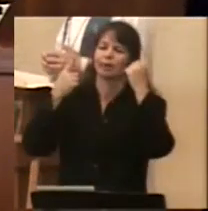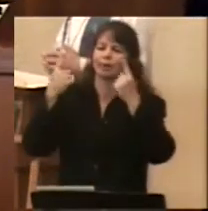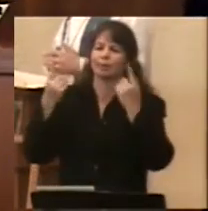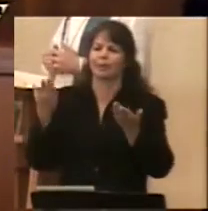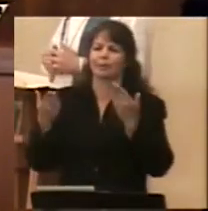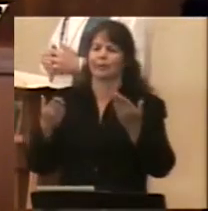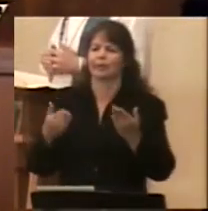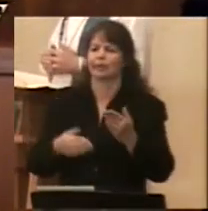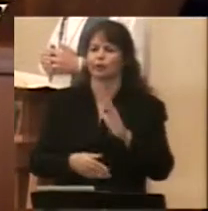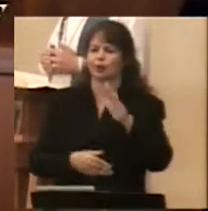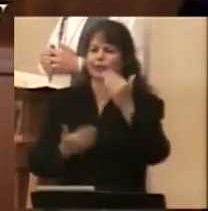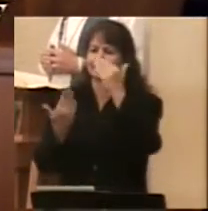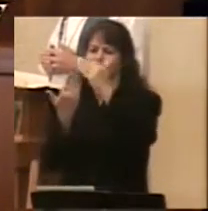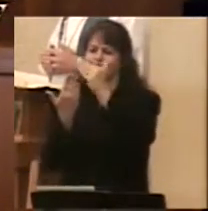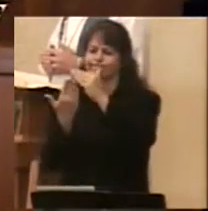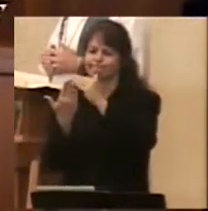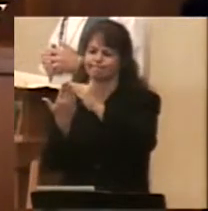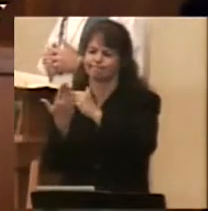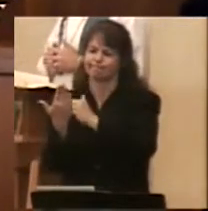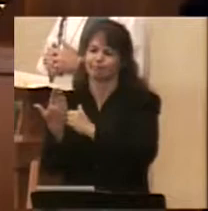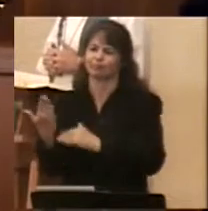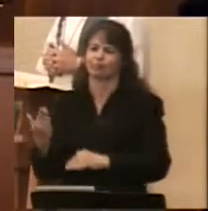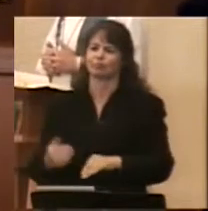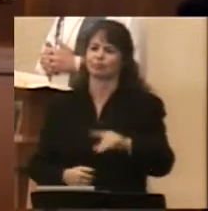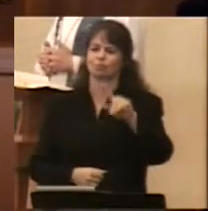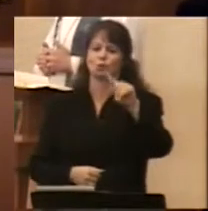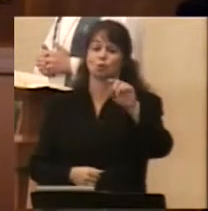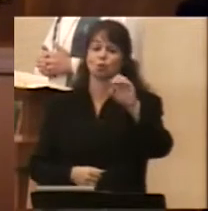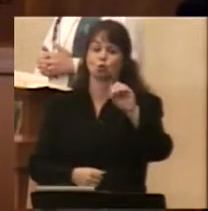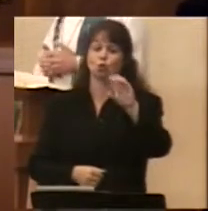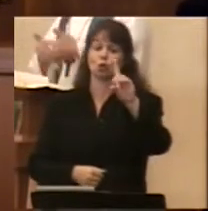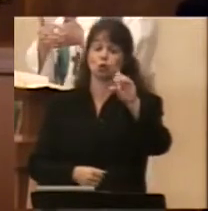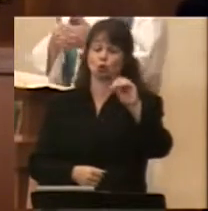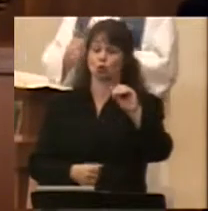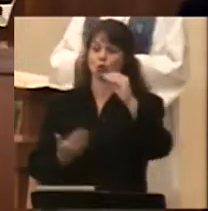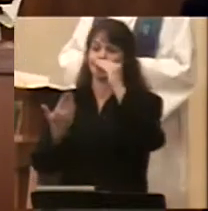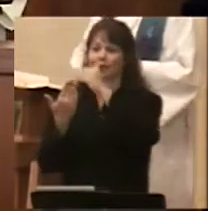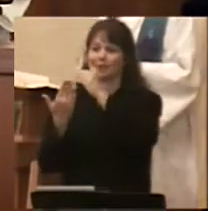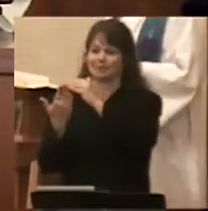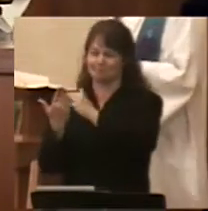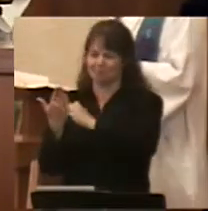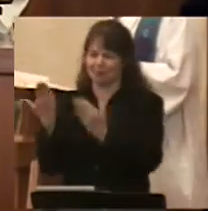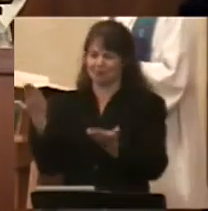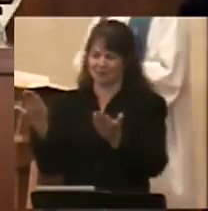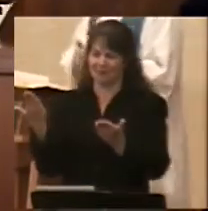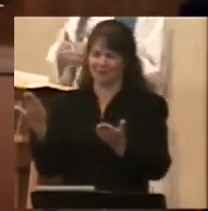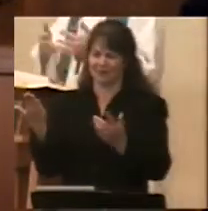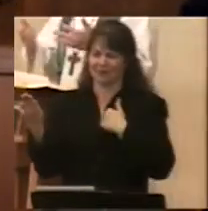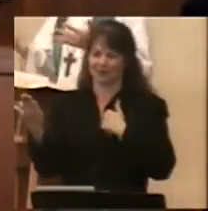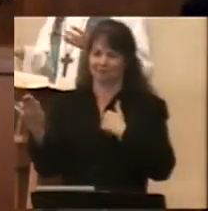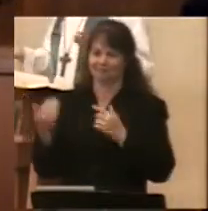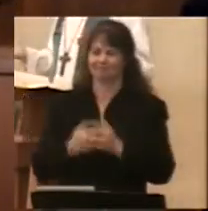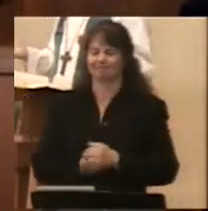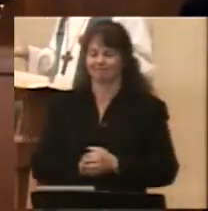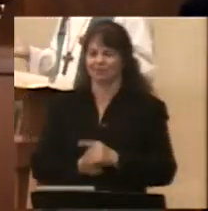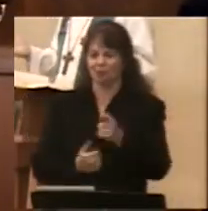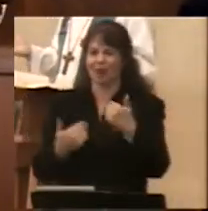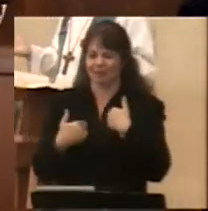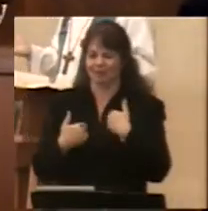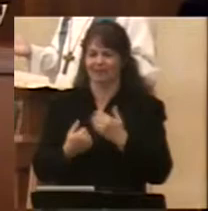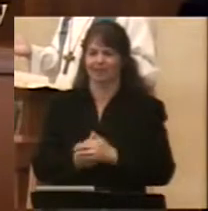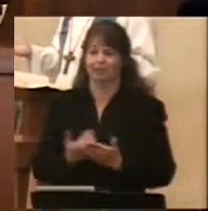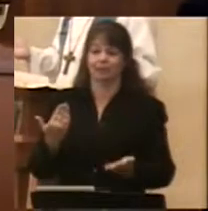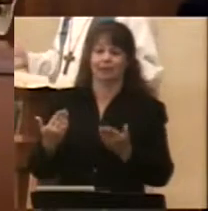to-do list. If you're anything like me, it's probably true. Perhaps things coming up this week